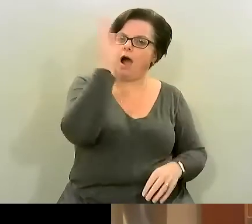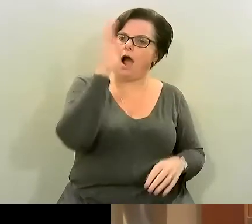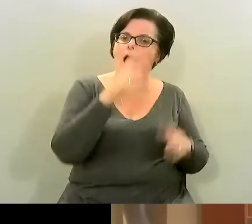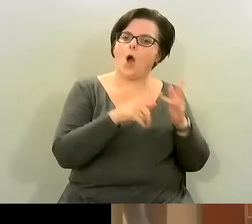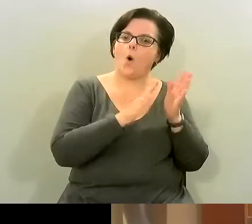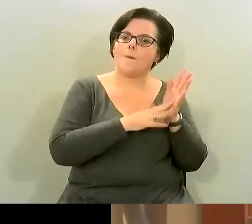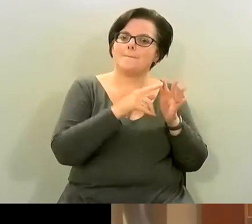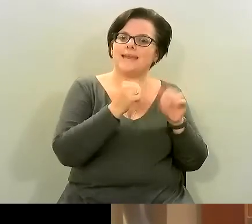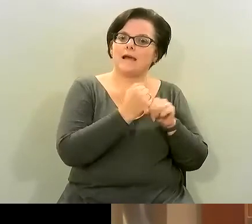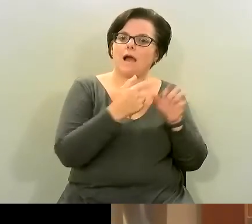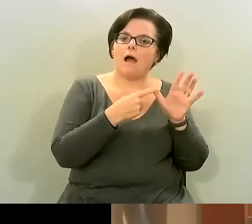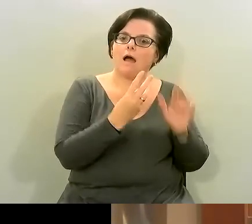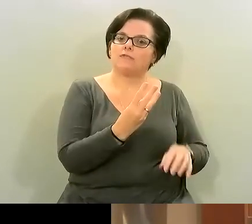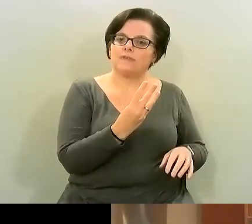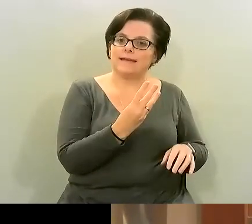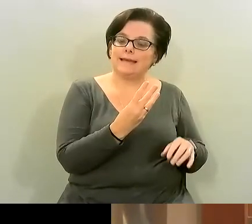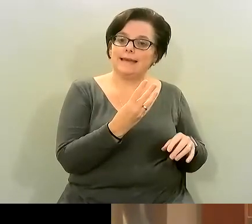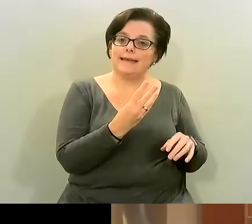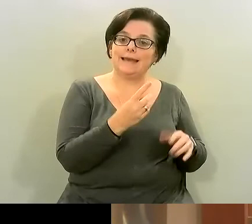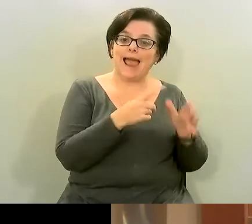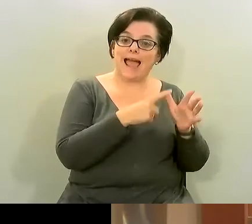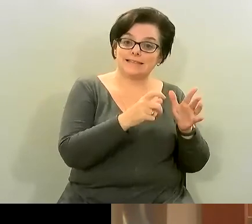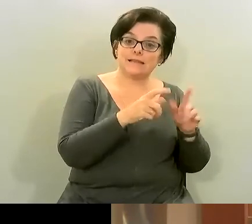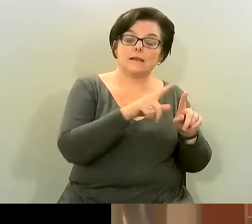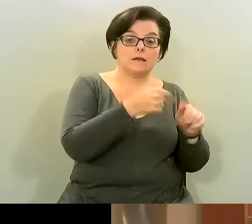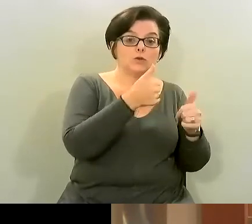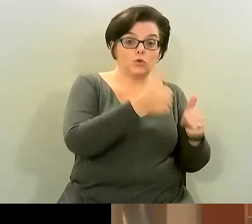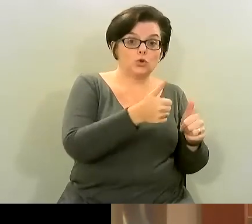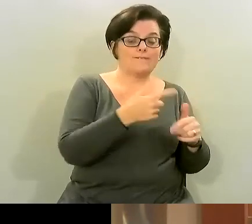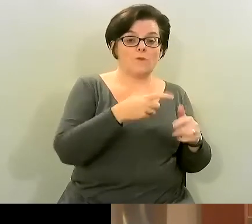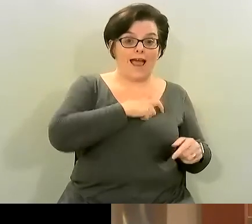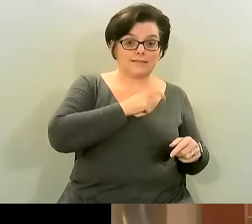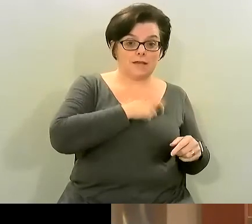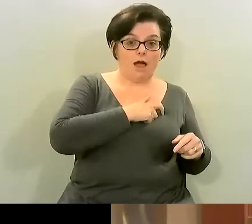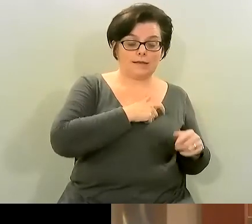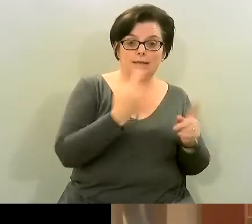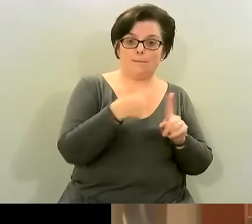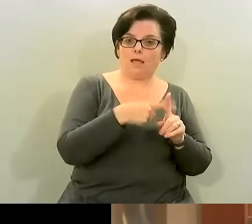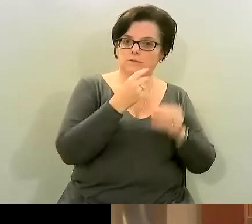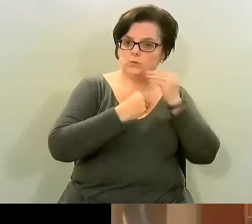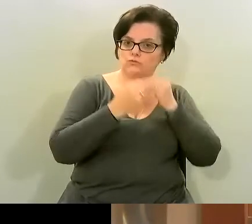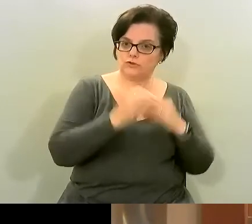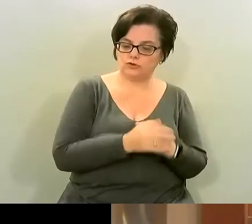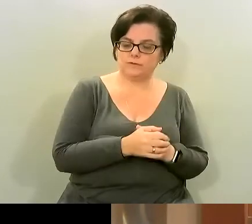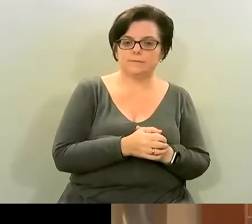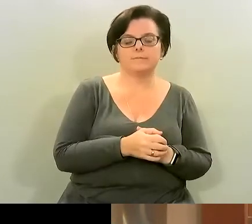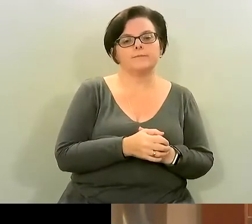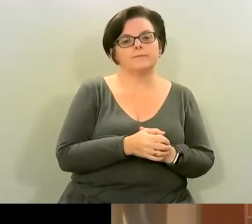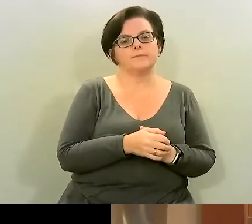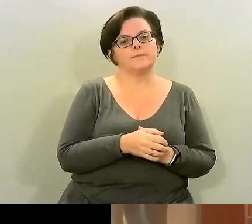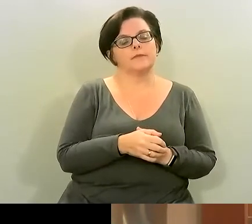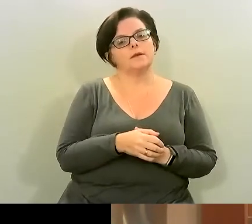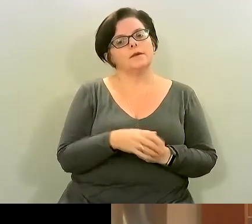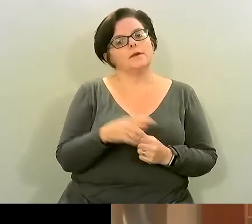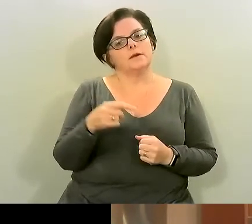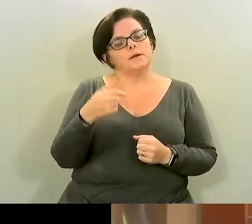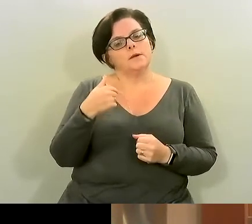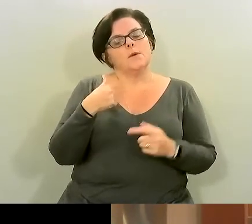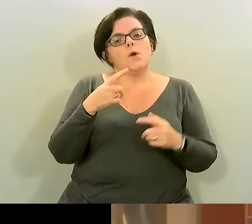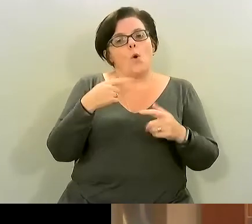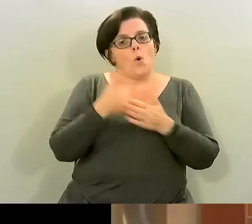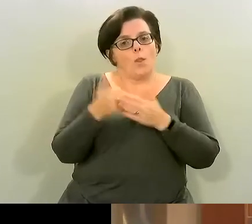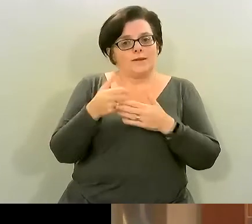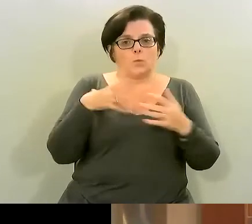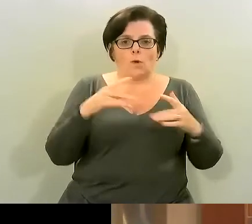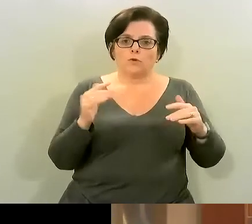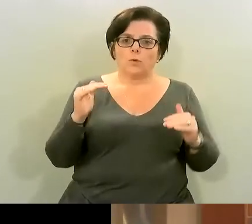are very good for anxiety as well as depression um but you want to always maintain more omega-3 than omega